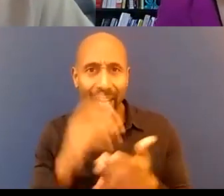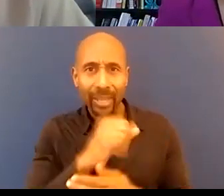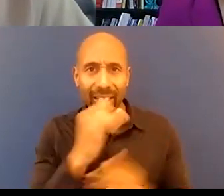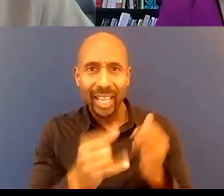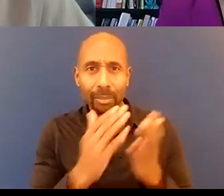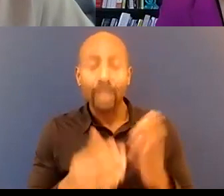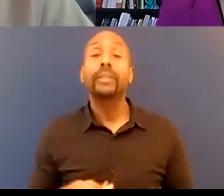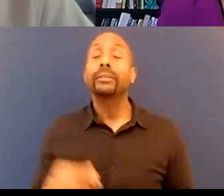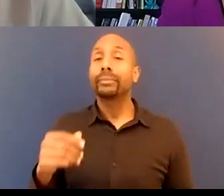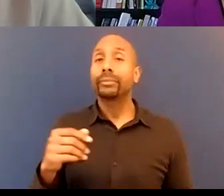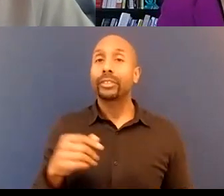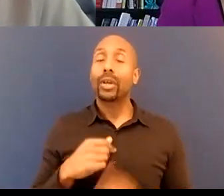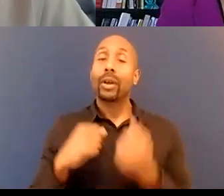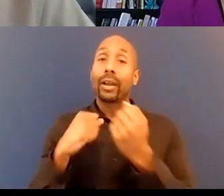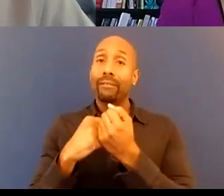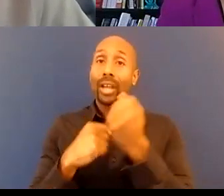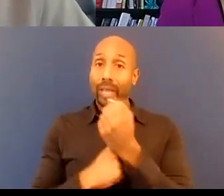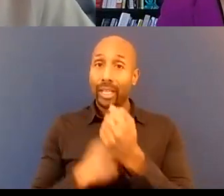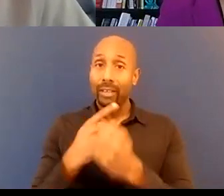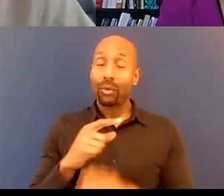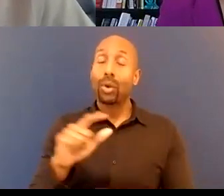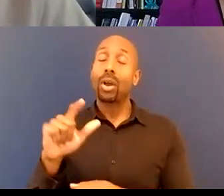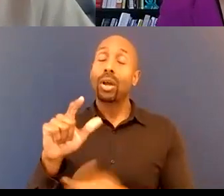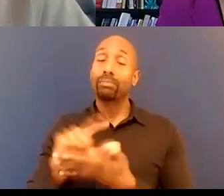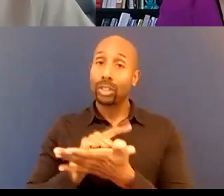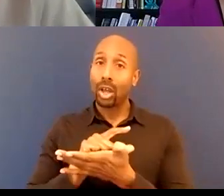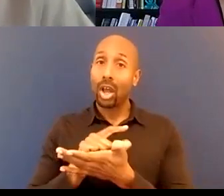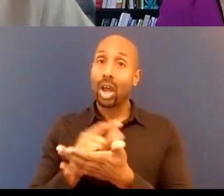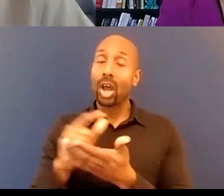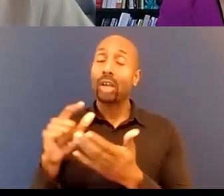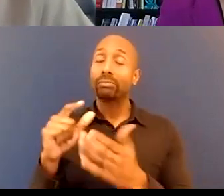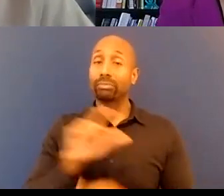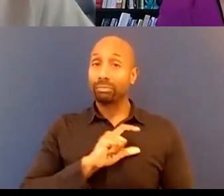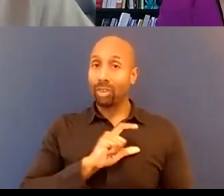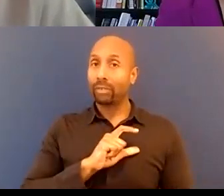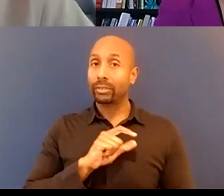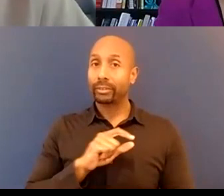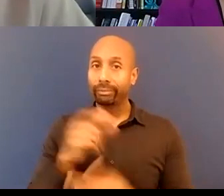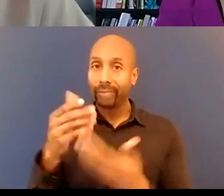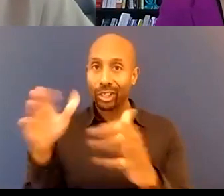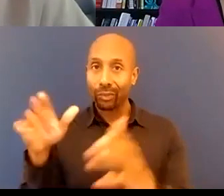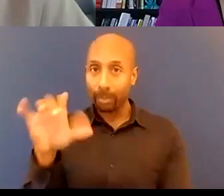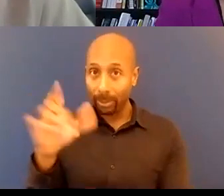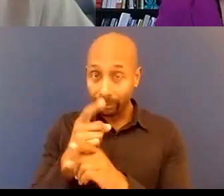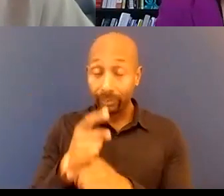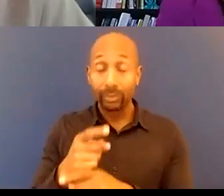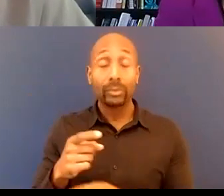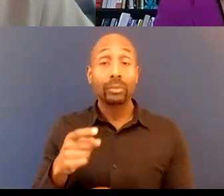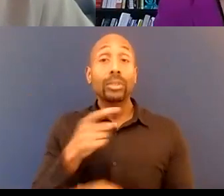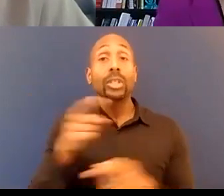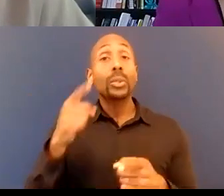from uh the foundation of law enforcement officers is general public so i said do you think uh bias training would be better